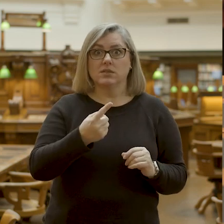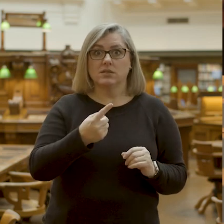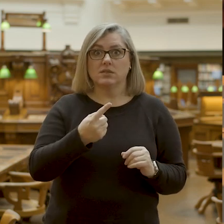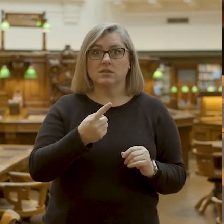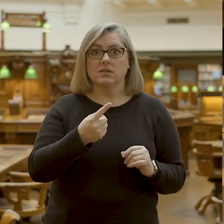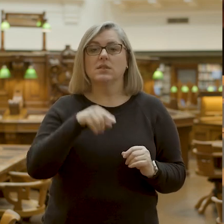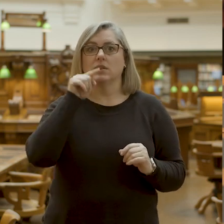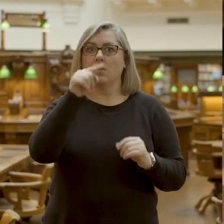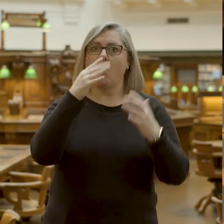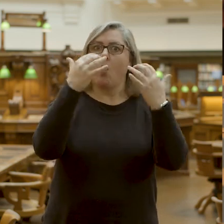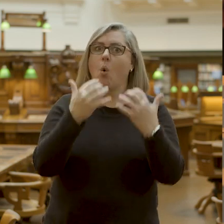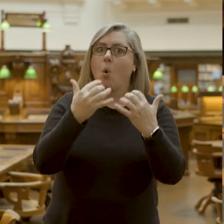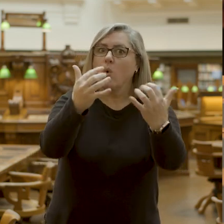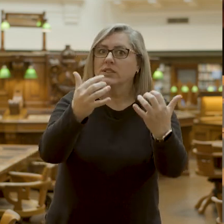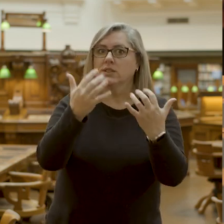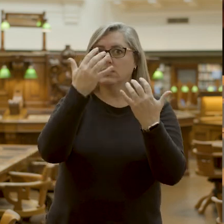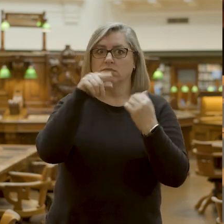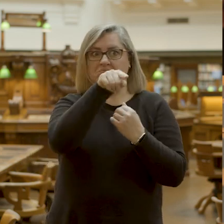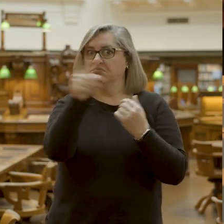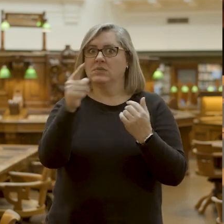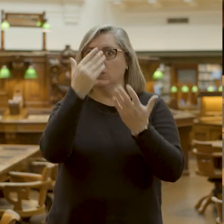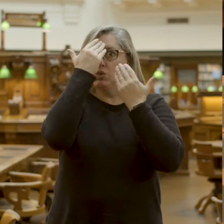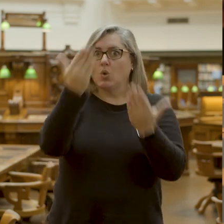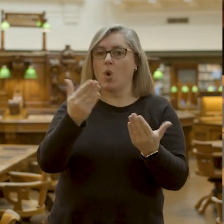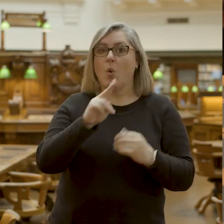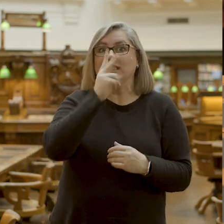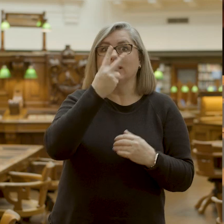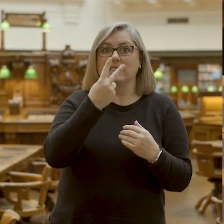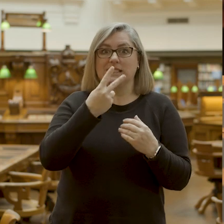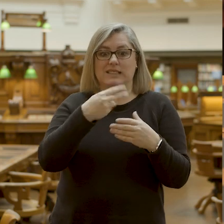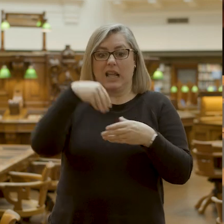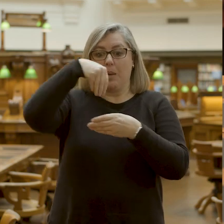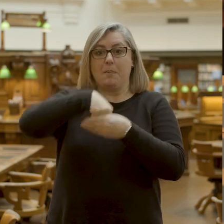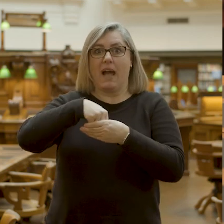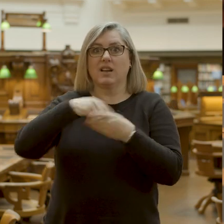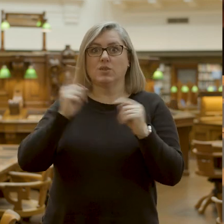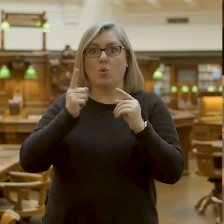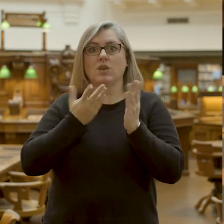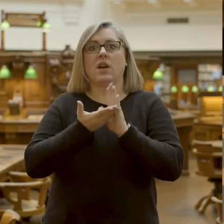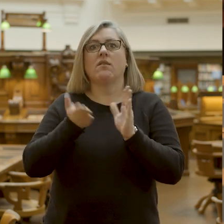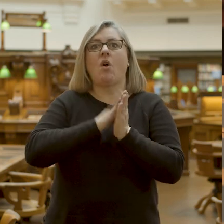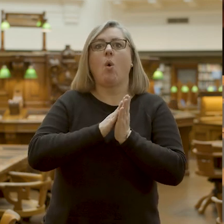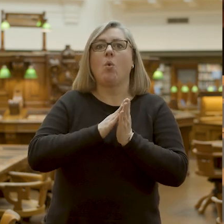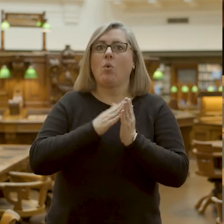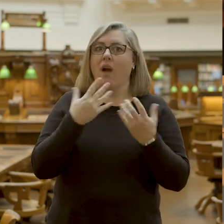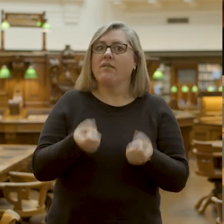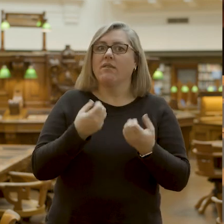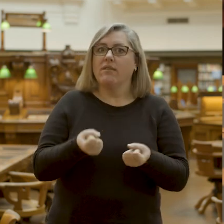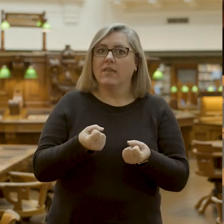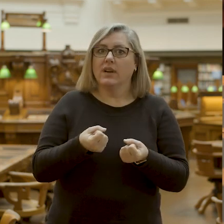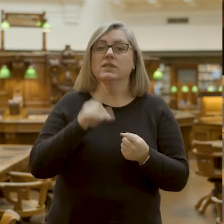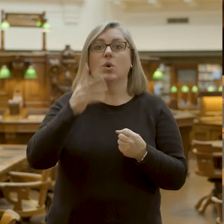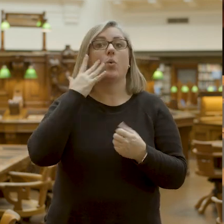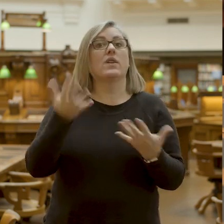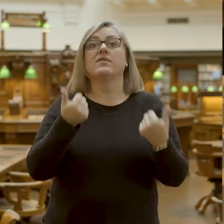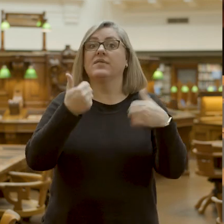However, what the audience doesn't know is that your second packet is actually folded up here. So, once you're done